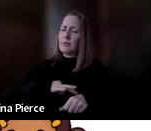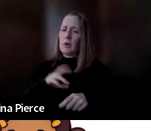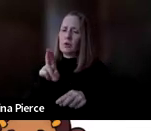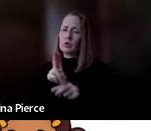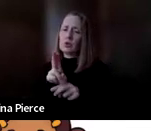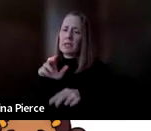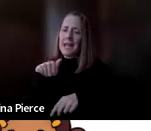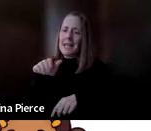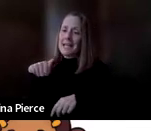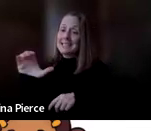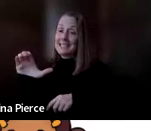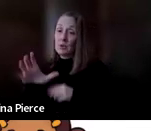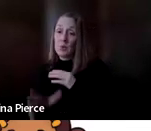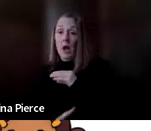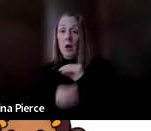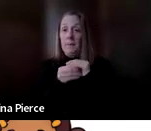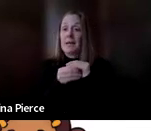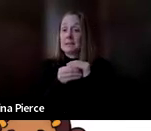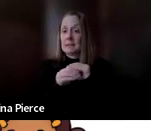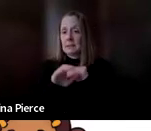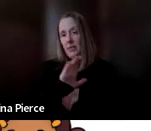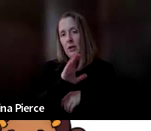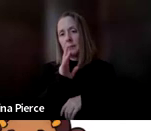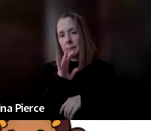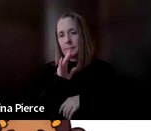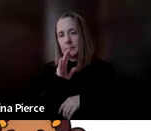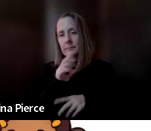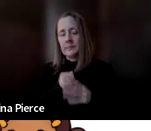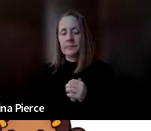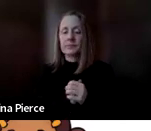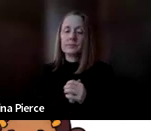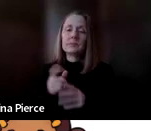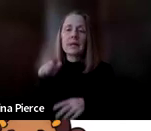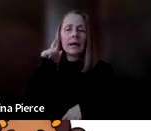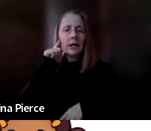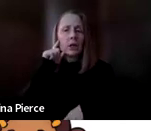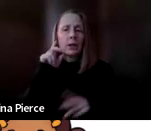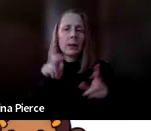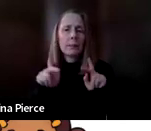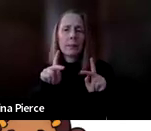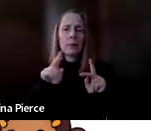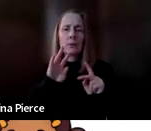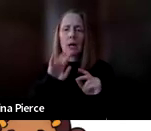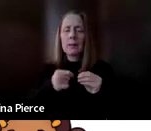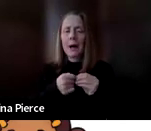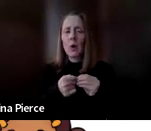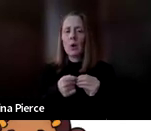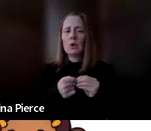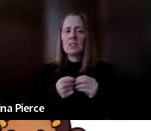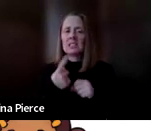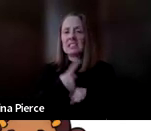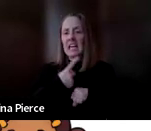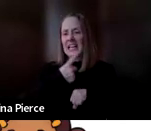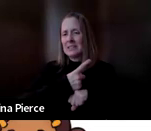augment or add to their speech. I hear a lot from neurodivergent folks who talk about days or situations